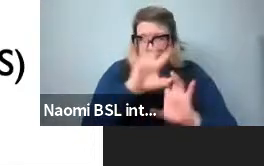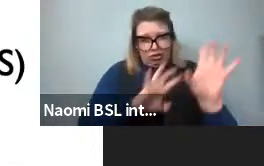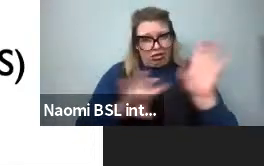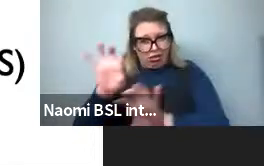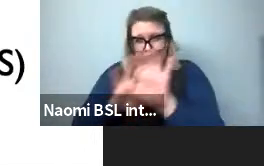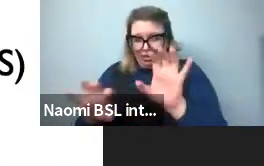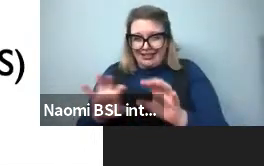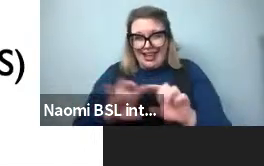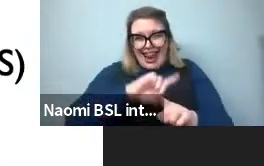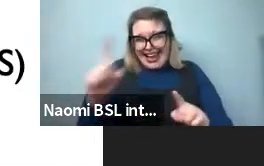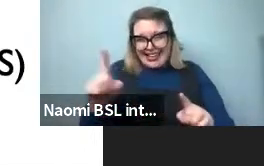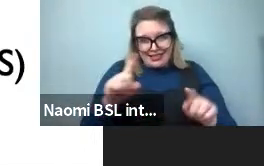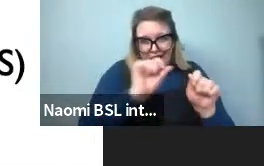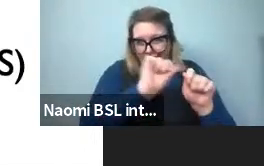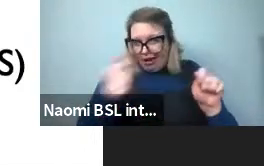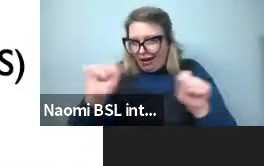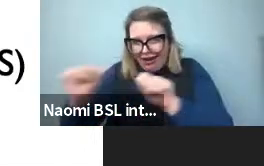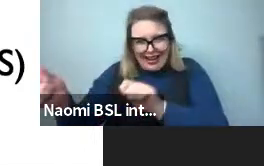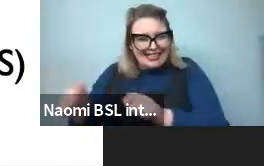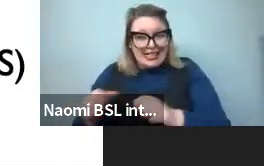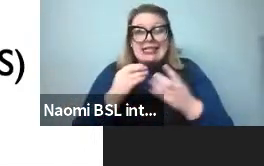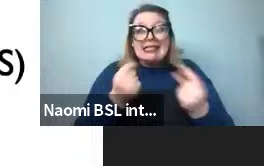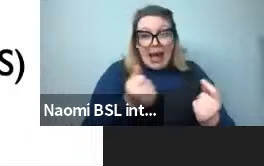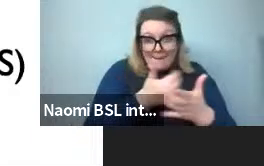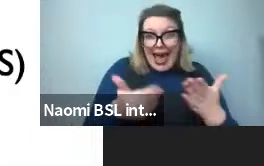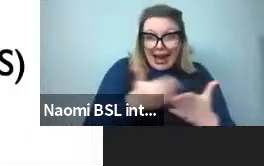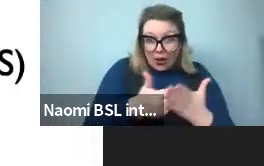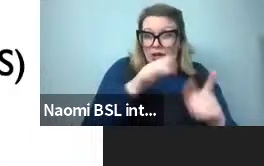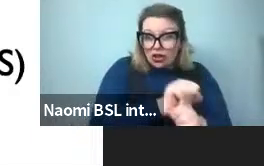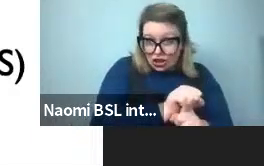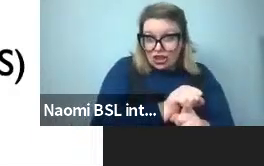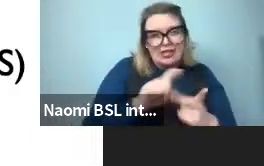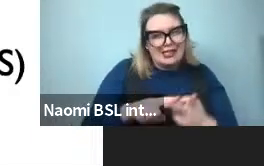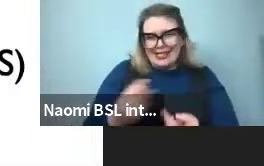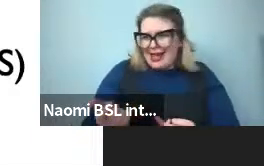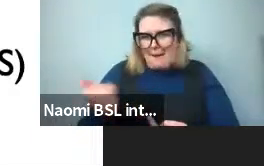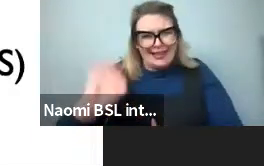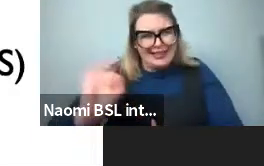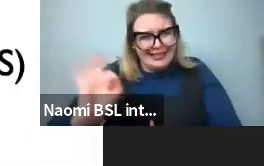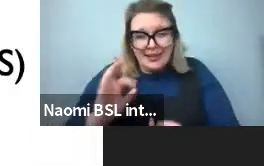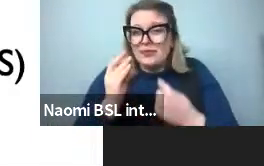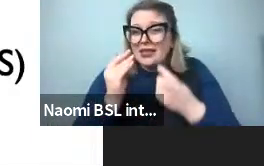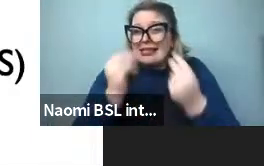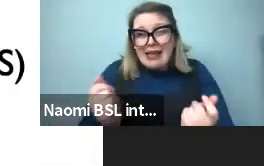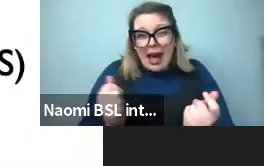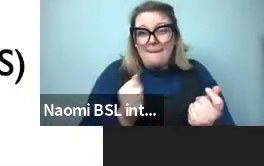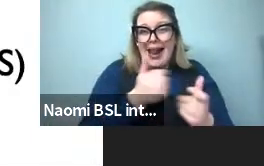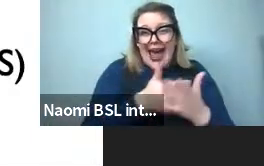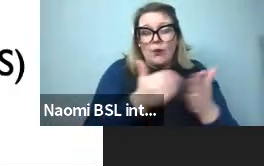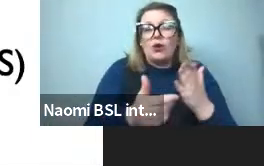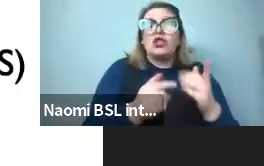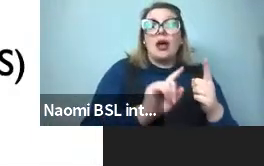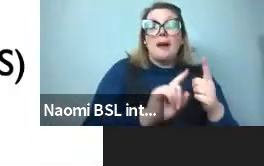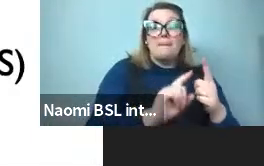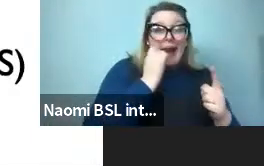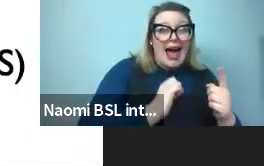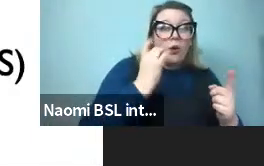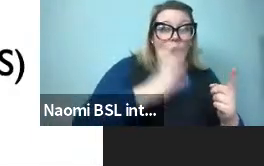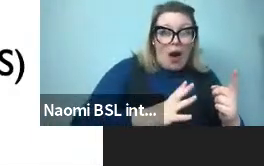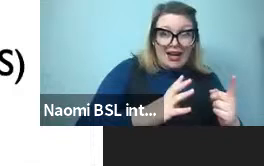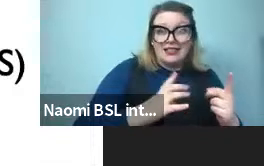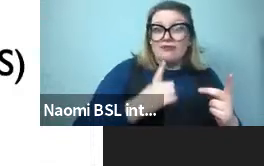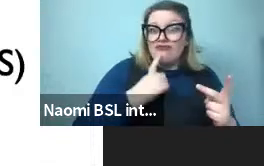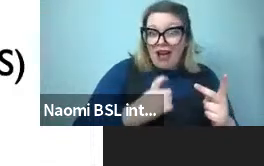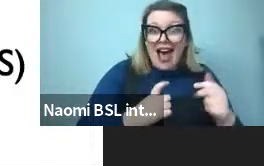scrutiny. Some of these generalizations are true. It's true if you only have two words, they're black and white. It's true if it's a third, it's red. But after that, it's really messy. It's more